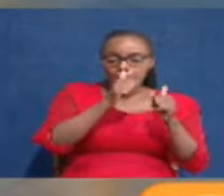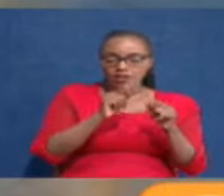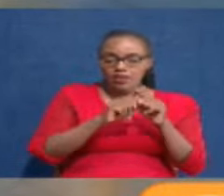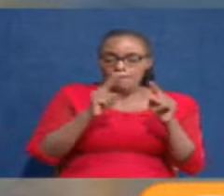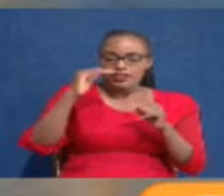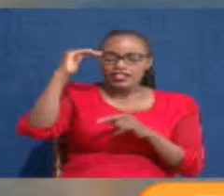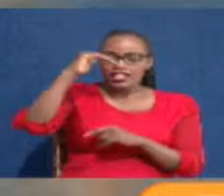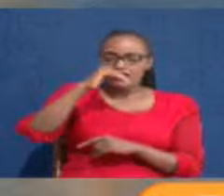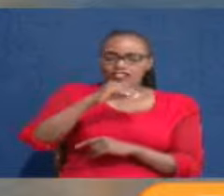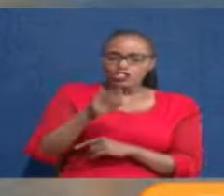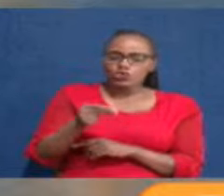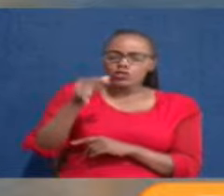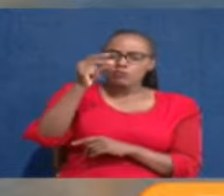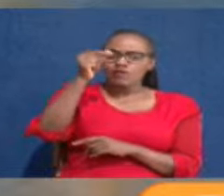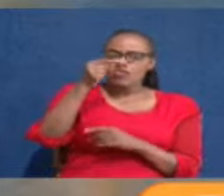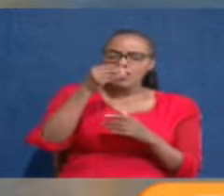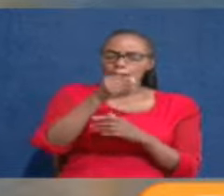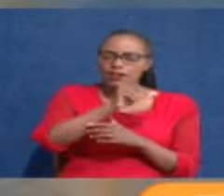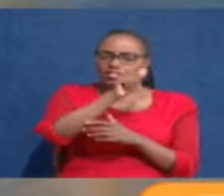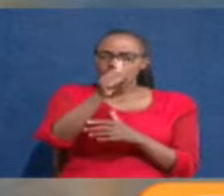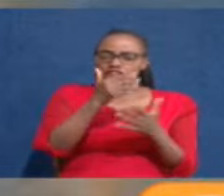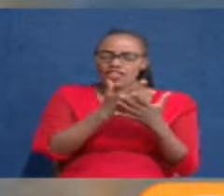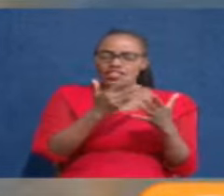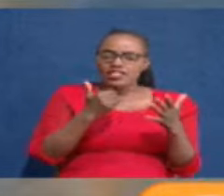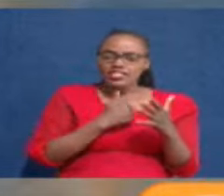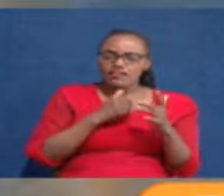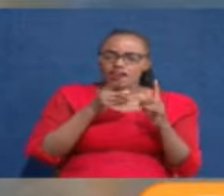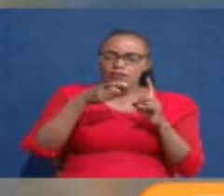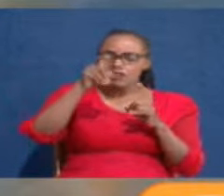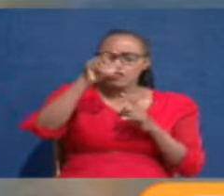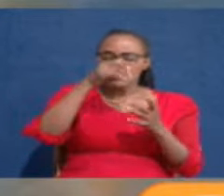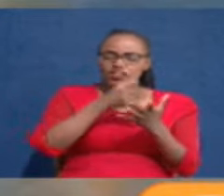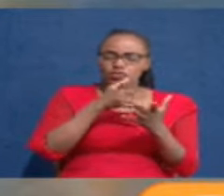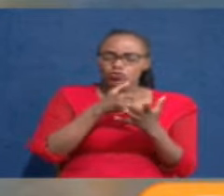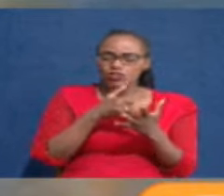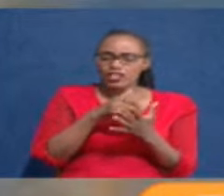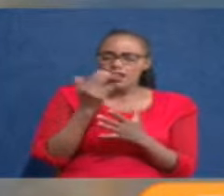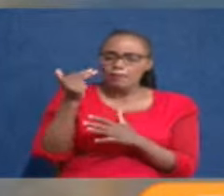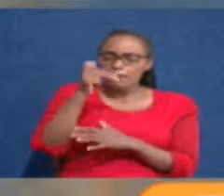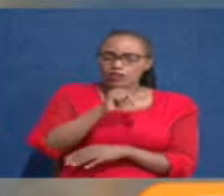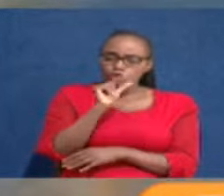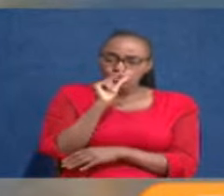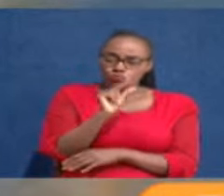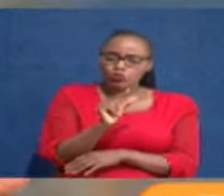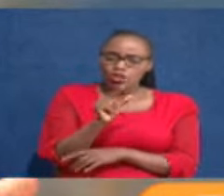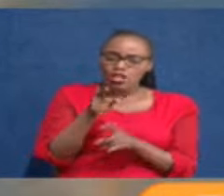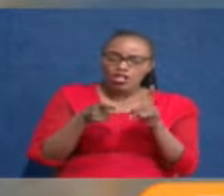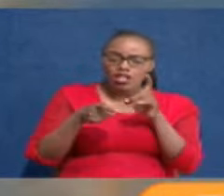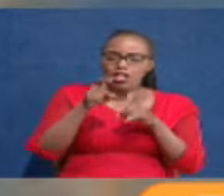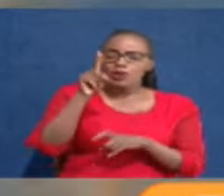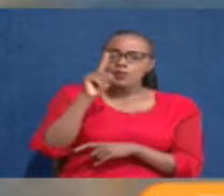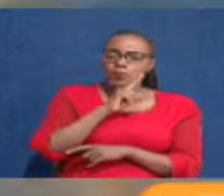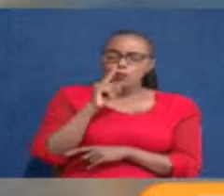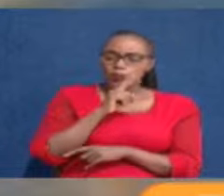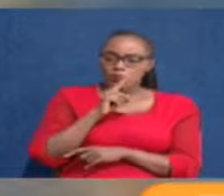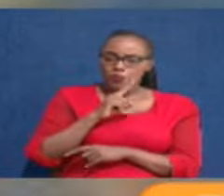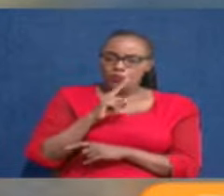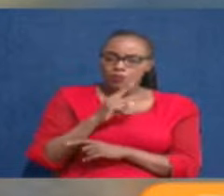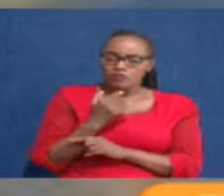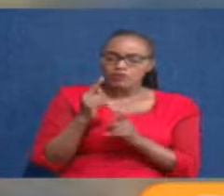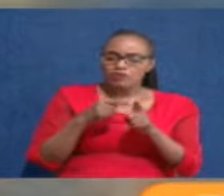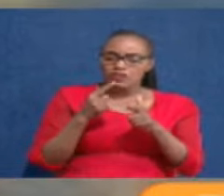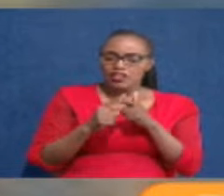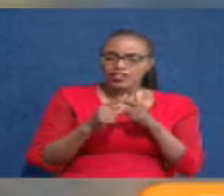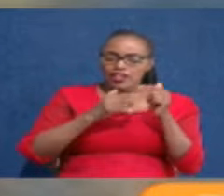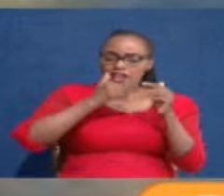has gone up the prices of other commodities have gone up including the price of a little of petrol or fuel if you like and then